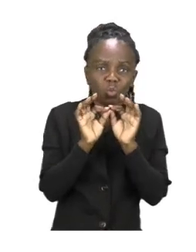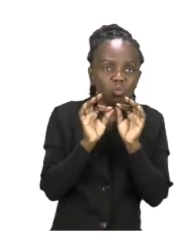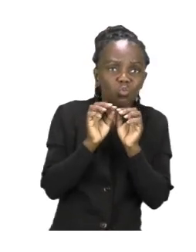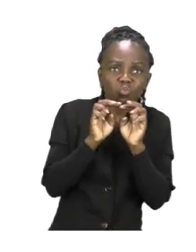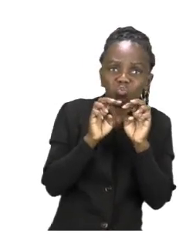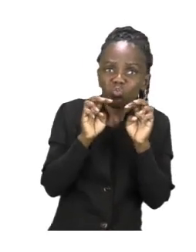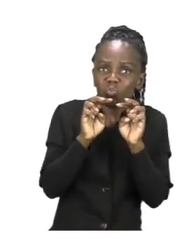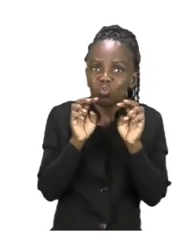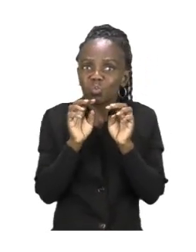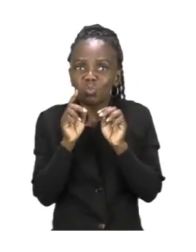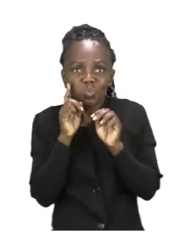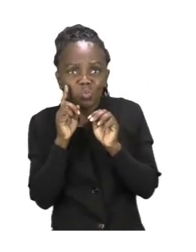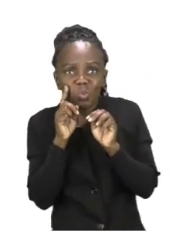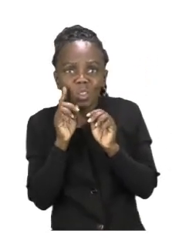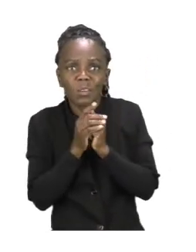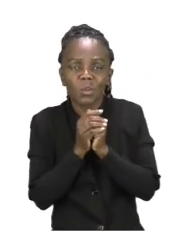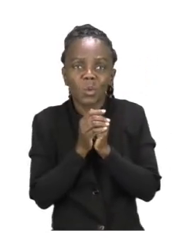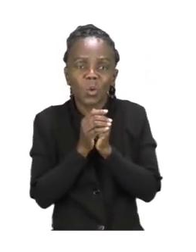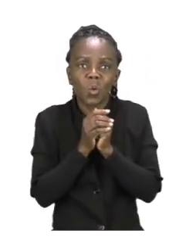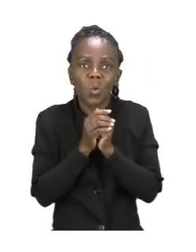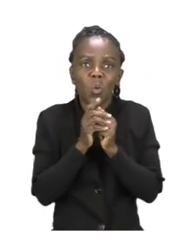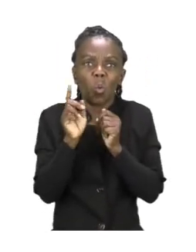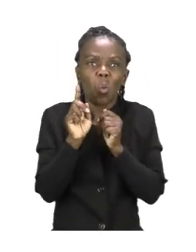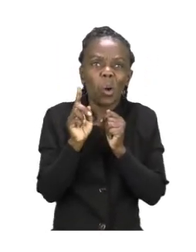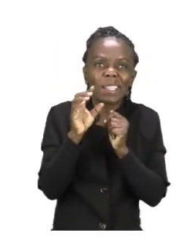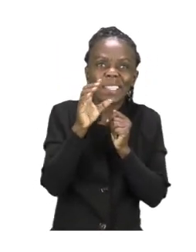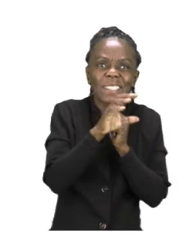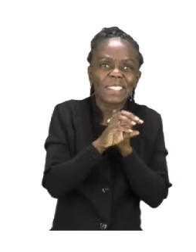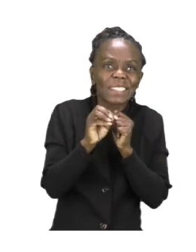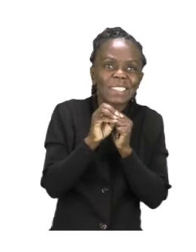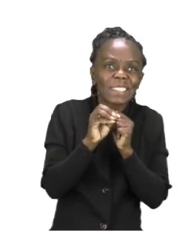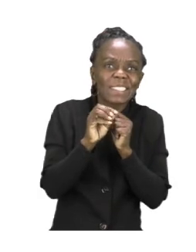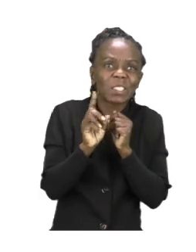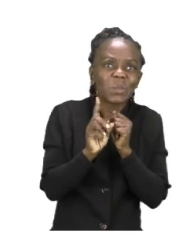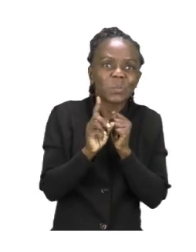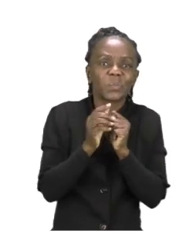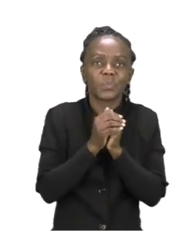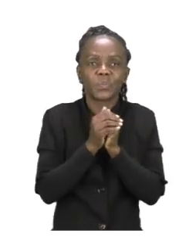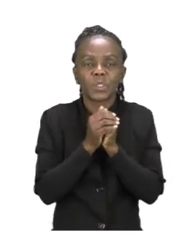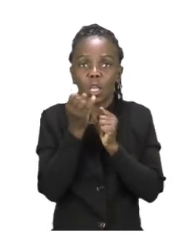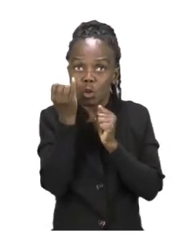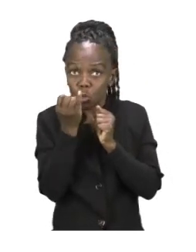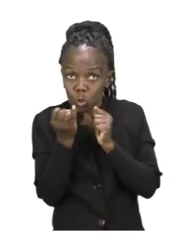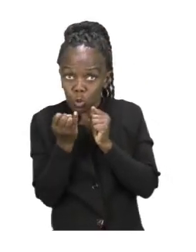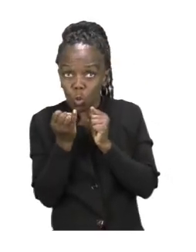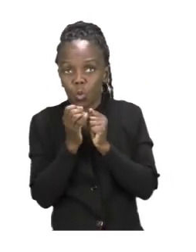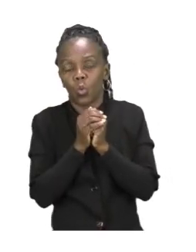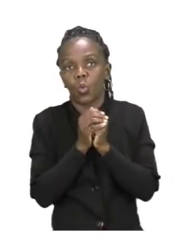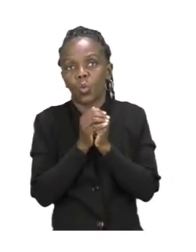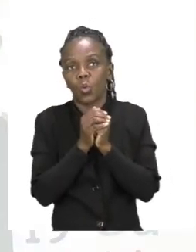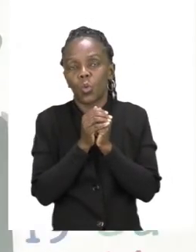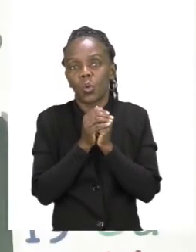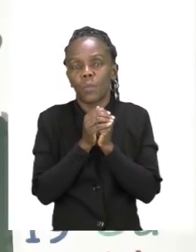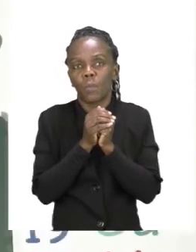to draw the missing body part. I am going to fill in the one for the beginning on the